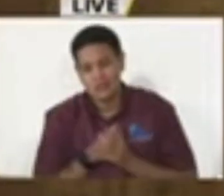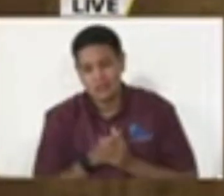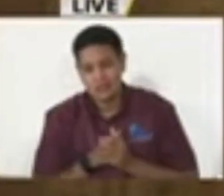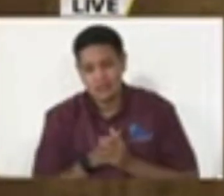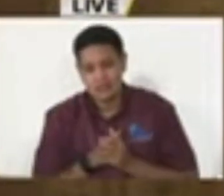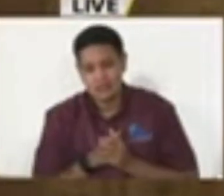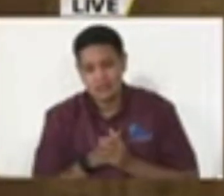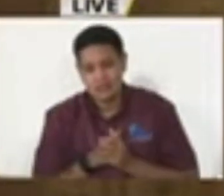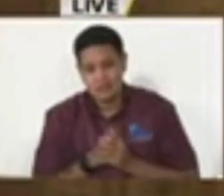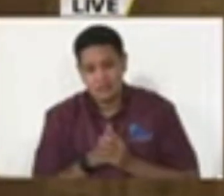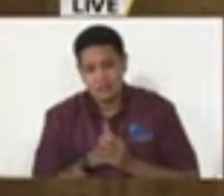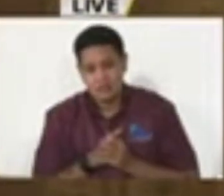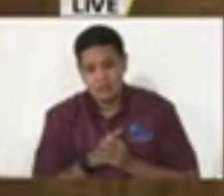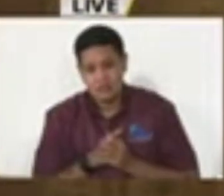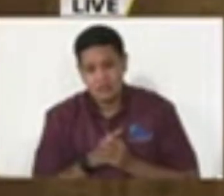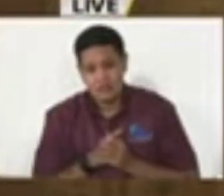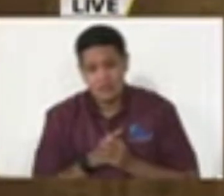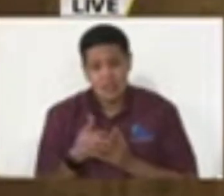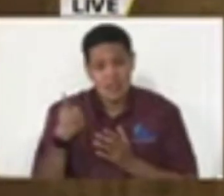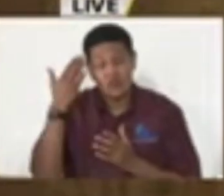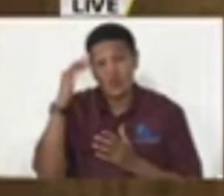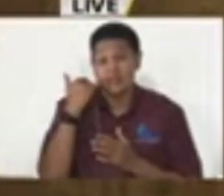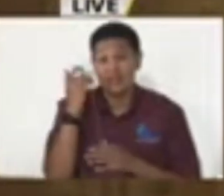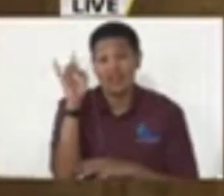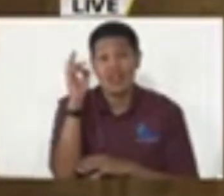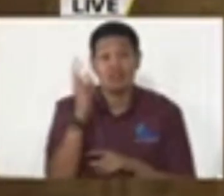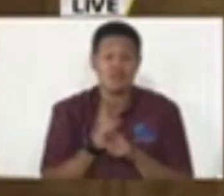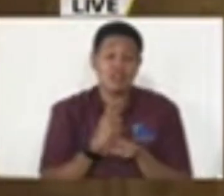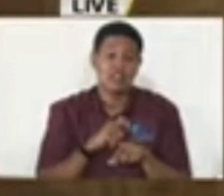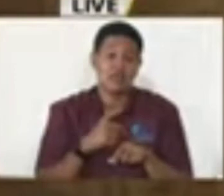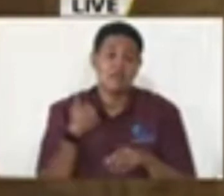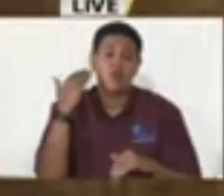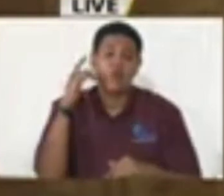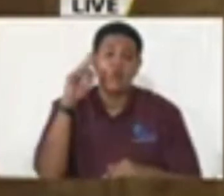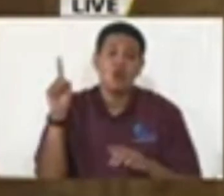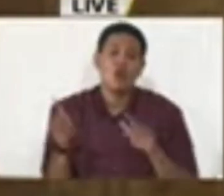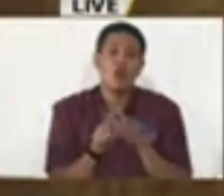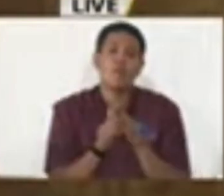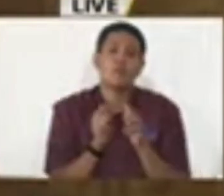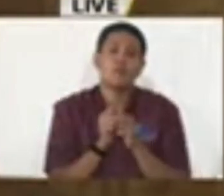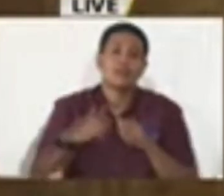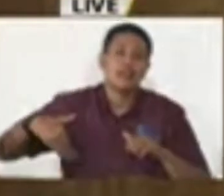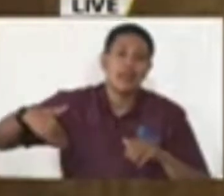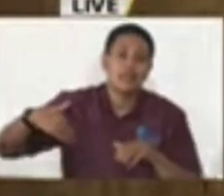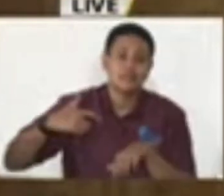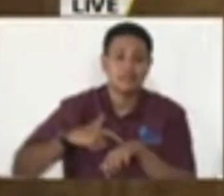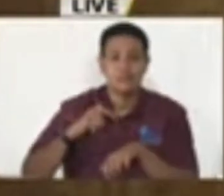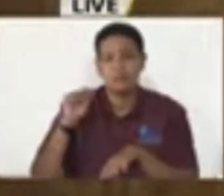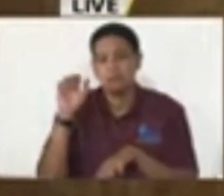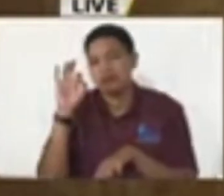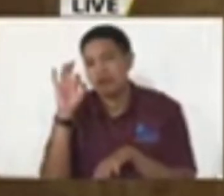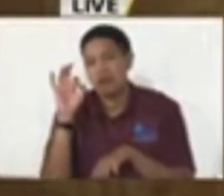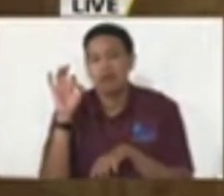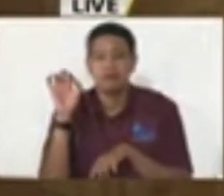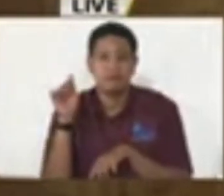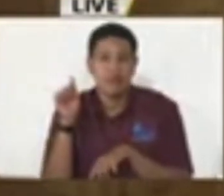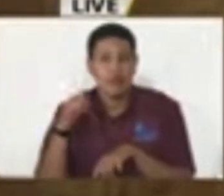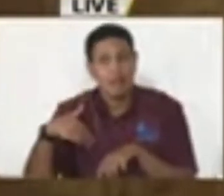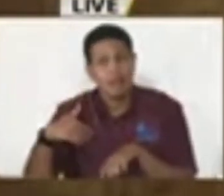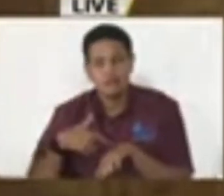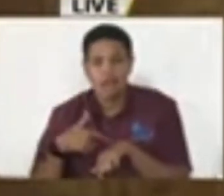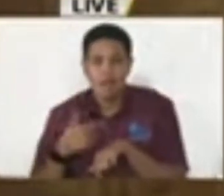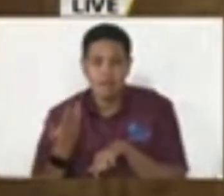So, I don't know if 8 o'clock is the right time. I was hoping you would have come with a later time for the curfews. We need to